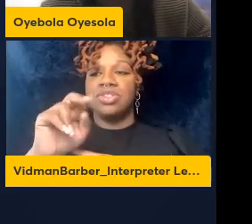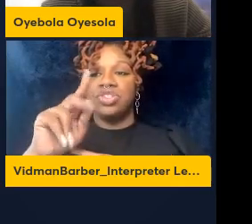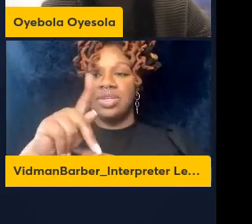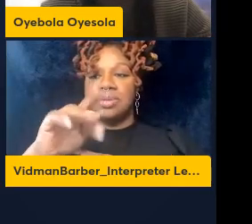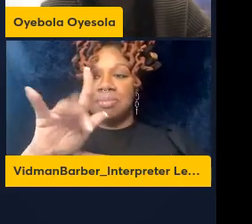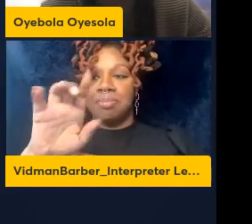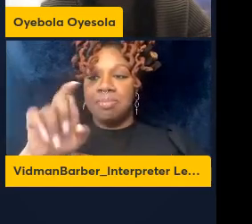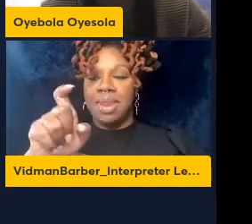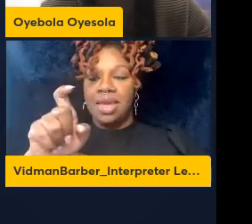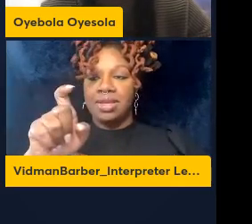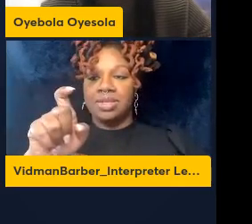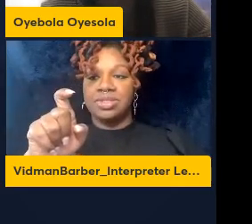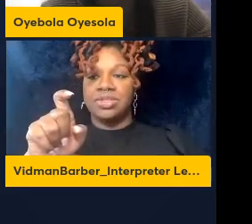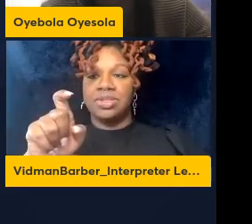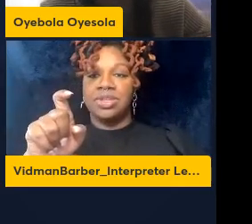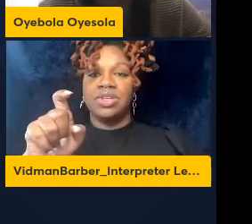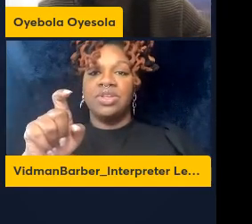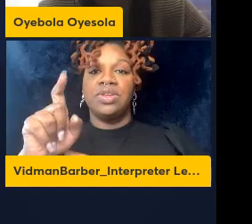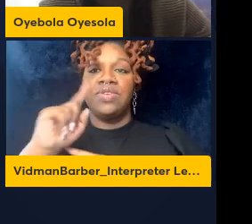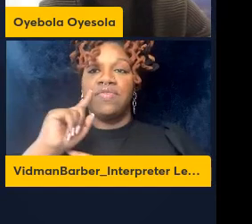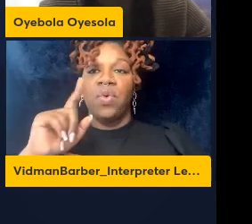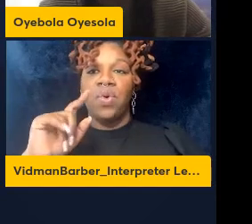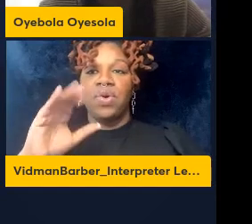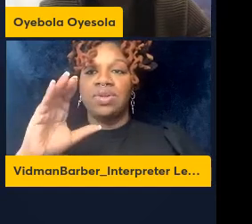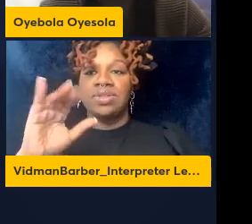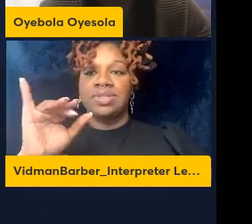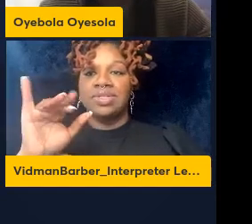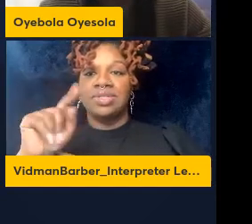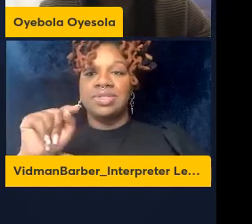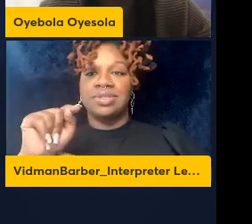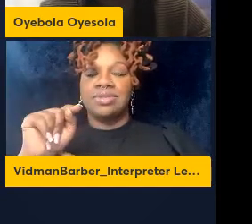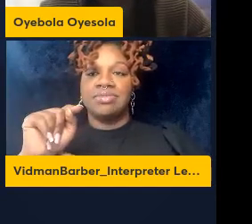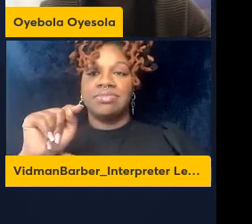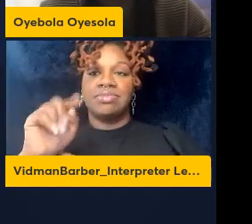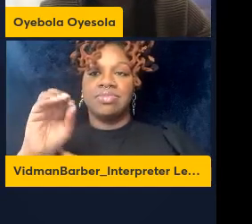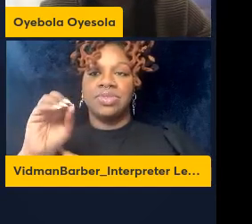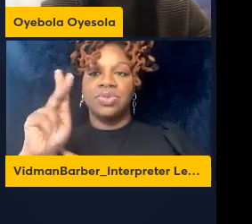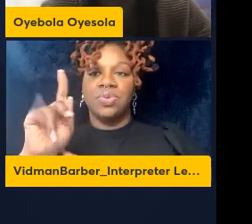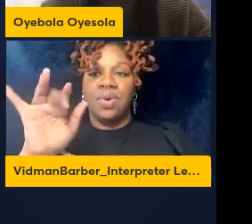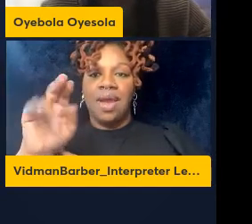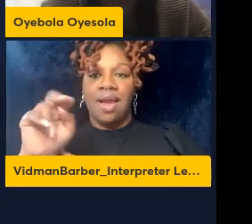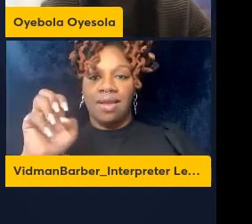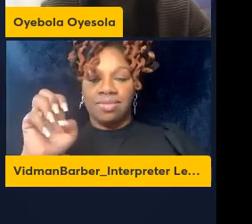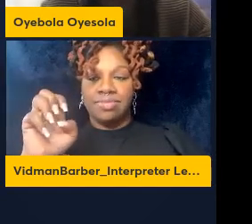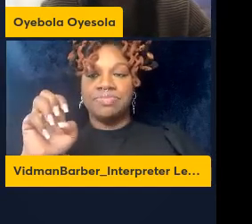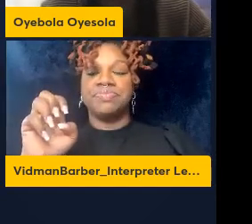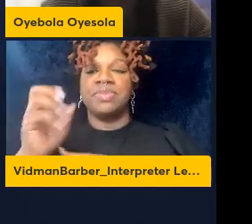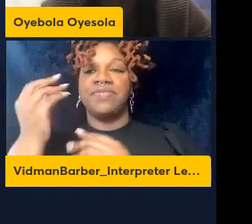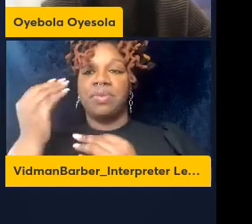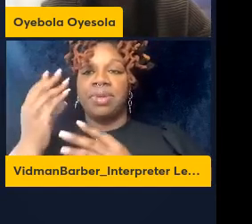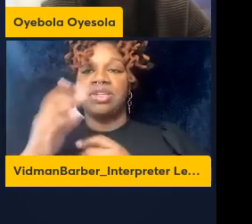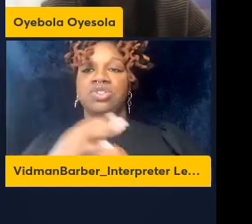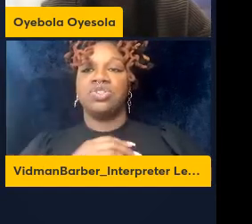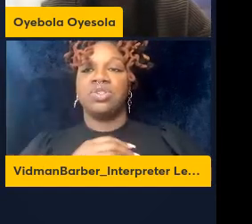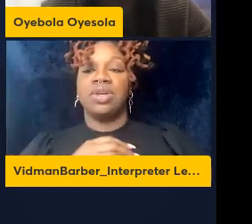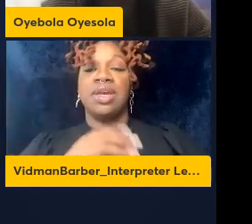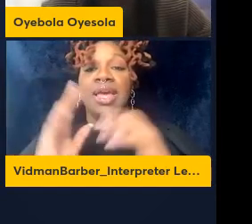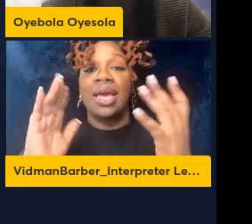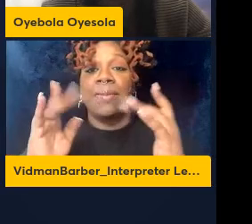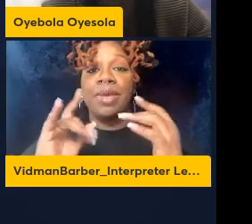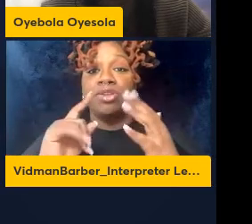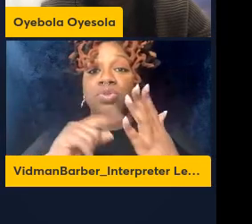for cytokine analysis and when we did this compared to what we see in the blood we do